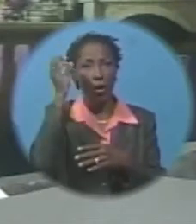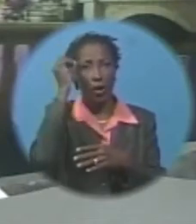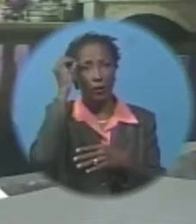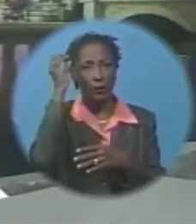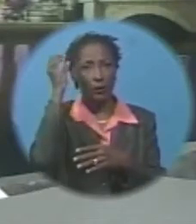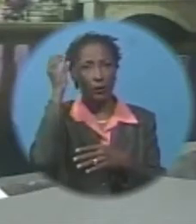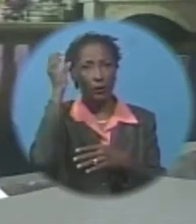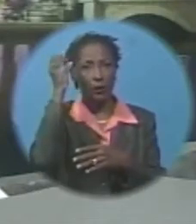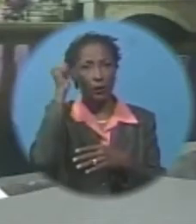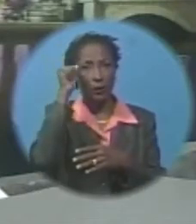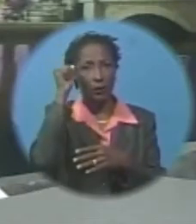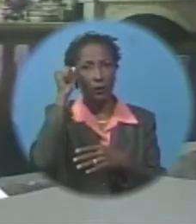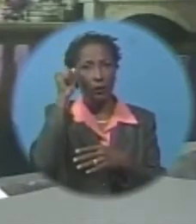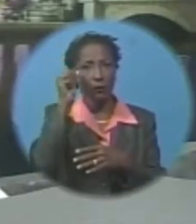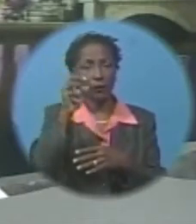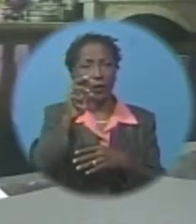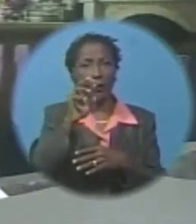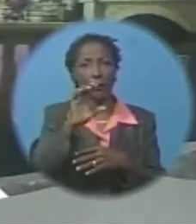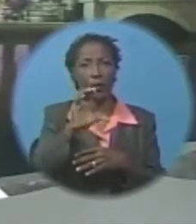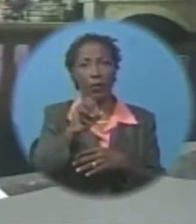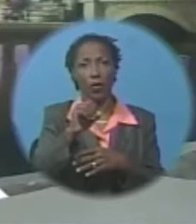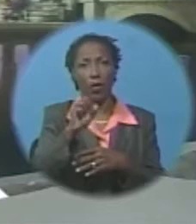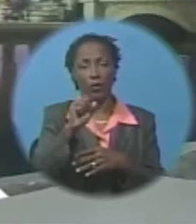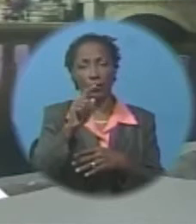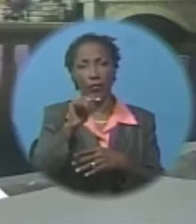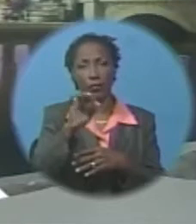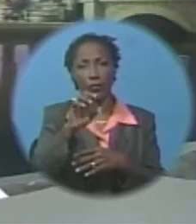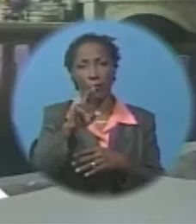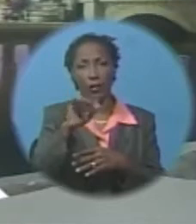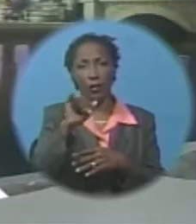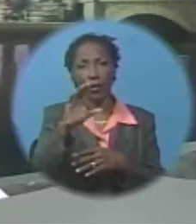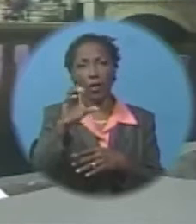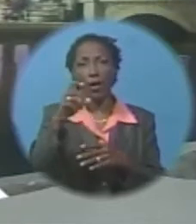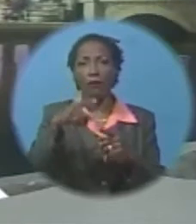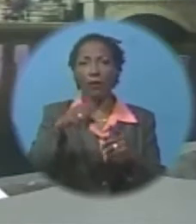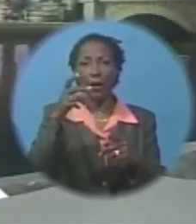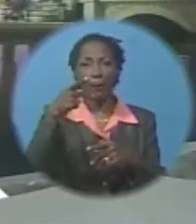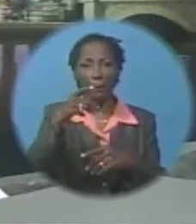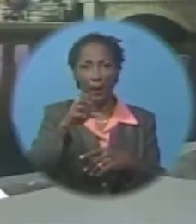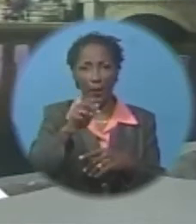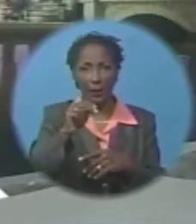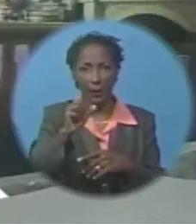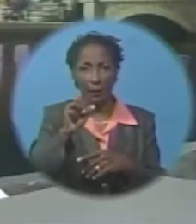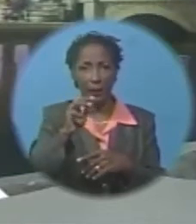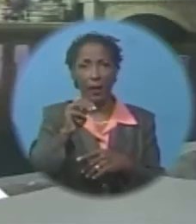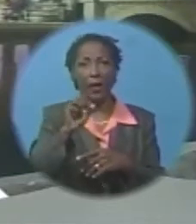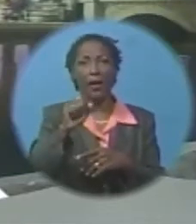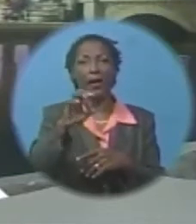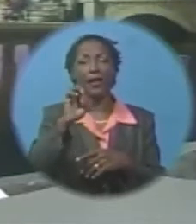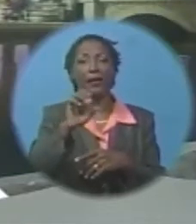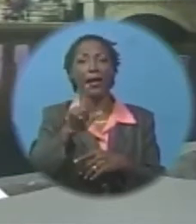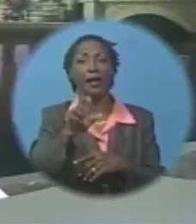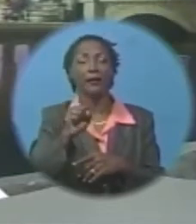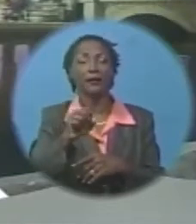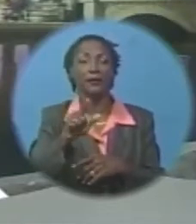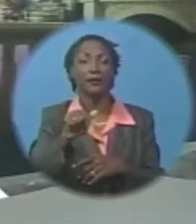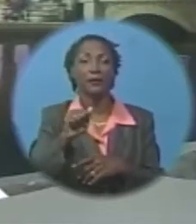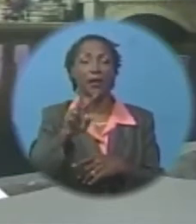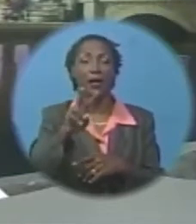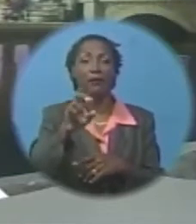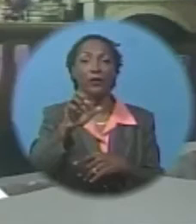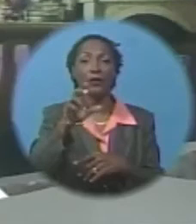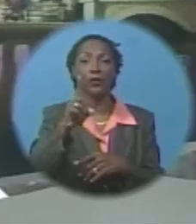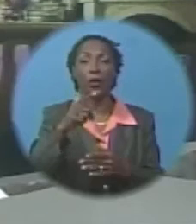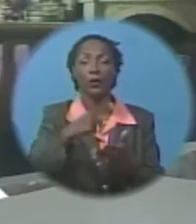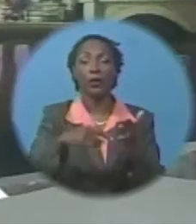Moscoso of Panama, and Alfredo Cristiani of El Salvador, have strongly condemned the military government of Nicolas Maduro in